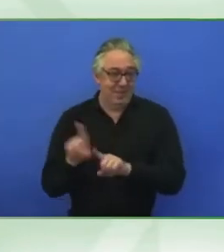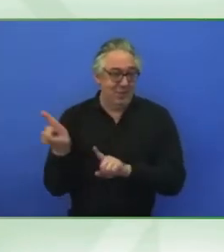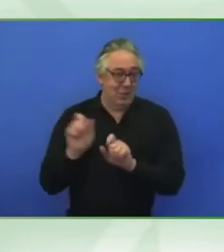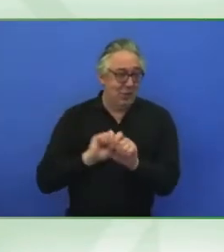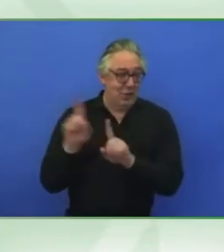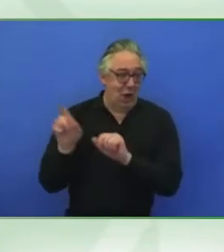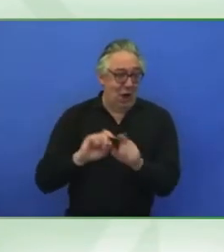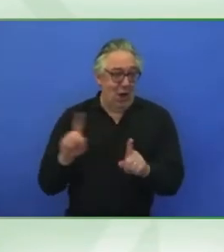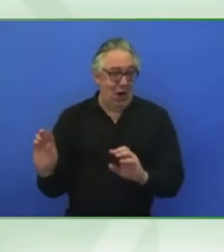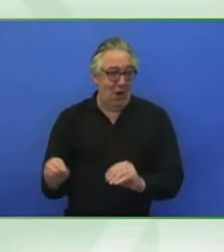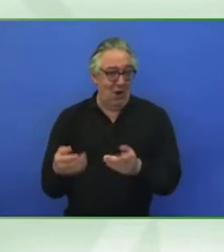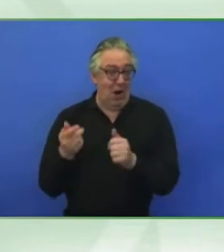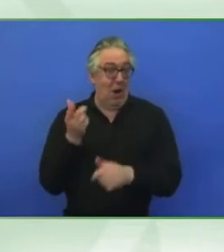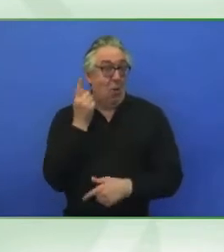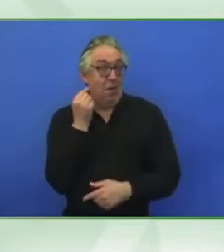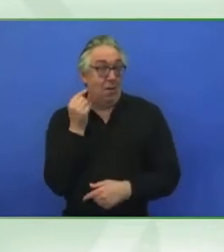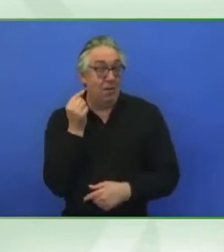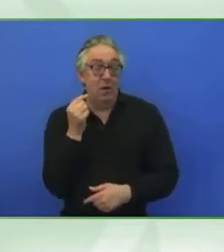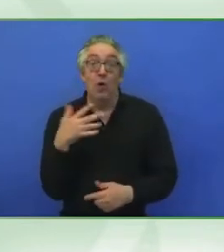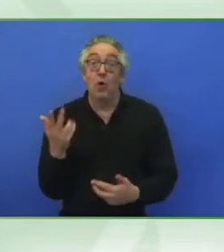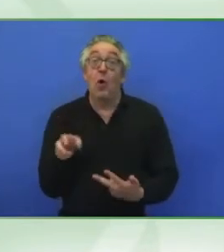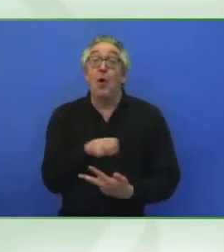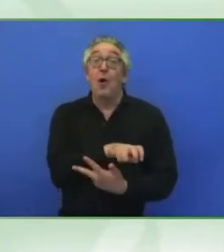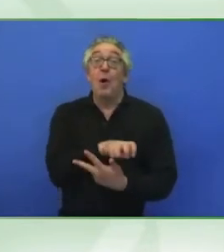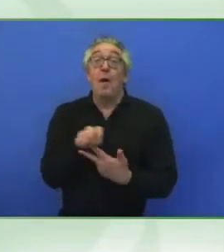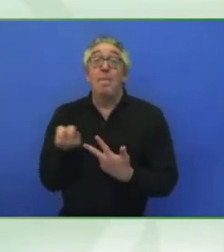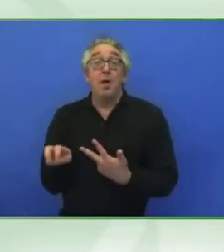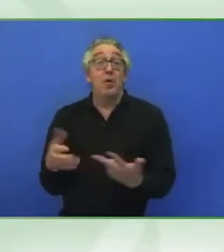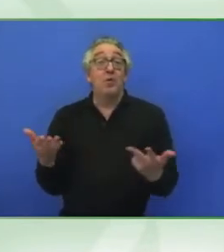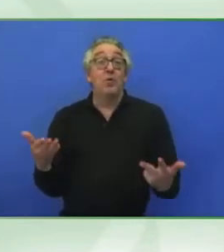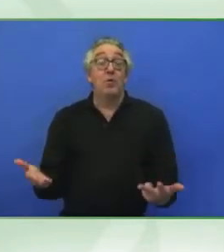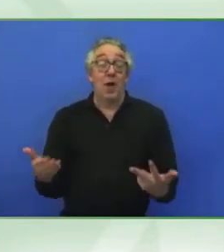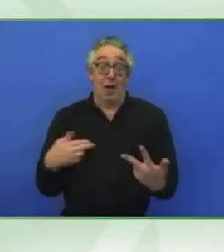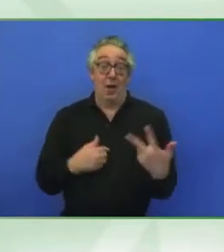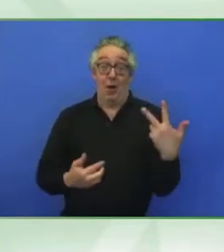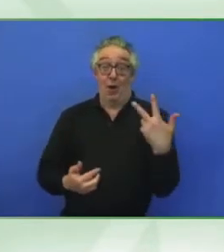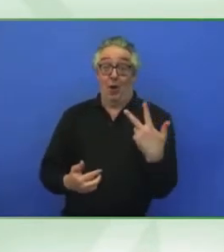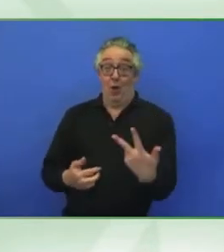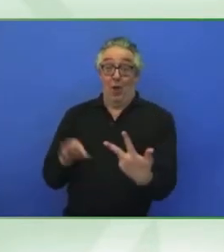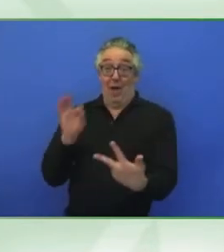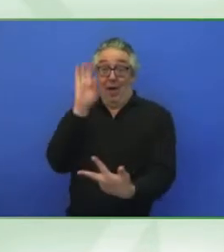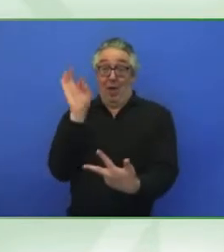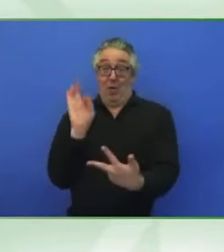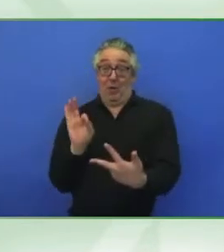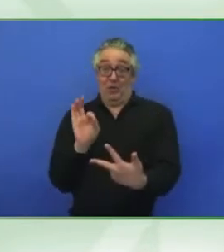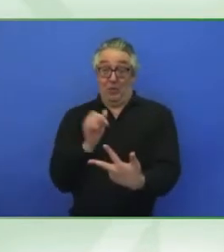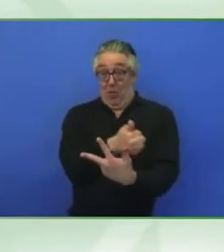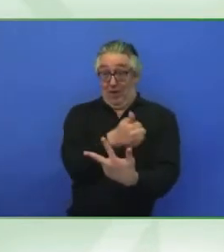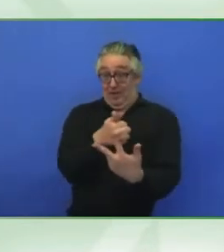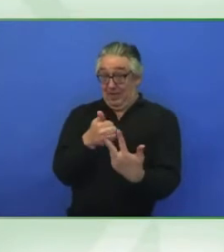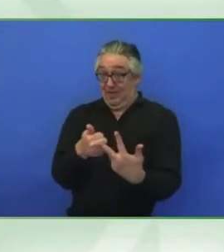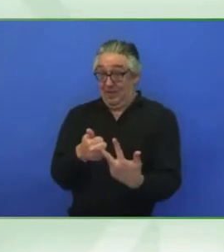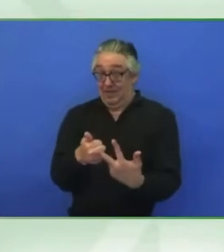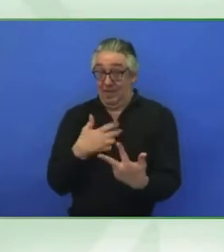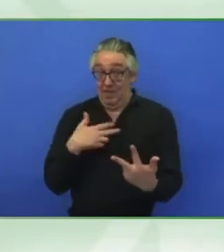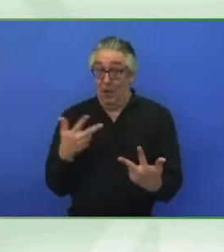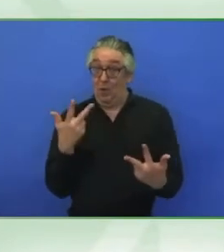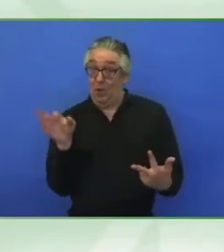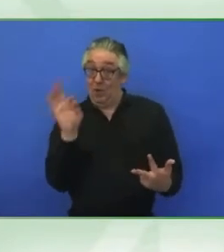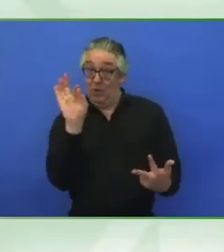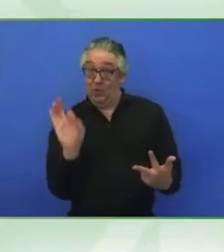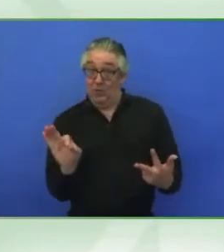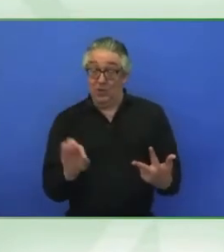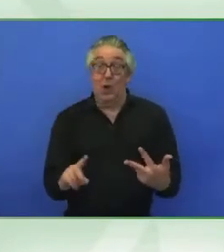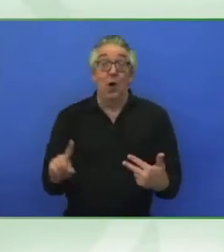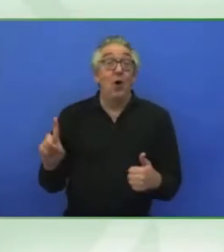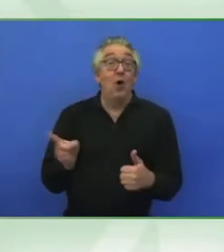So the way our panel will be set up today, I have three questions for each panelist. The first question will start and they will